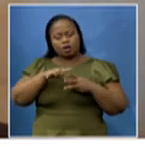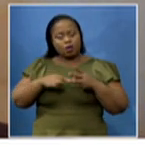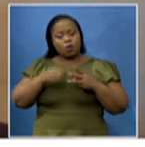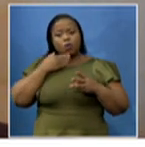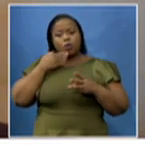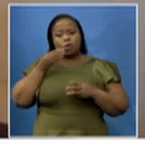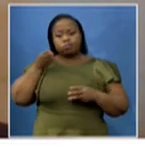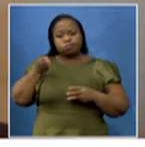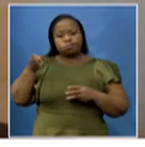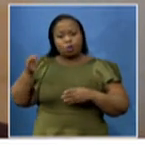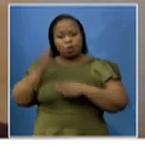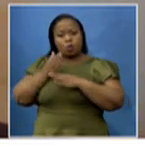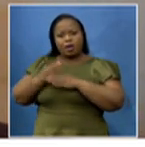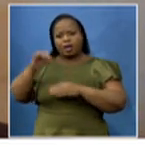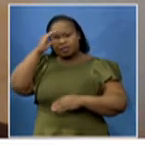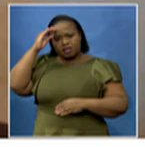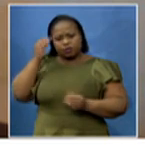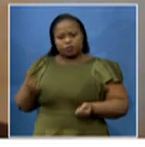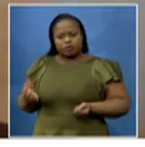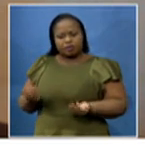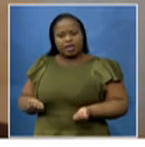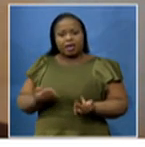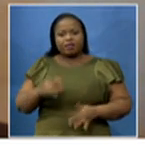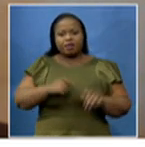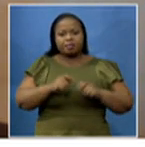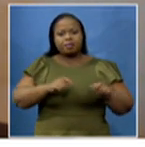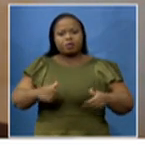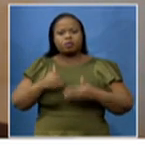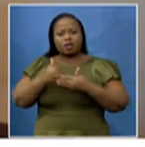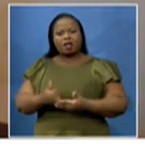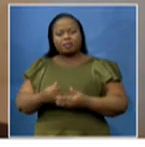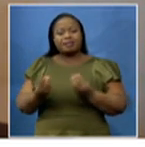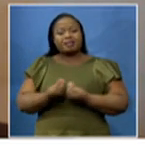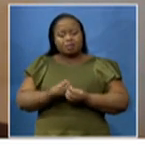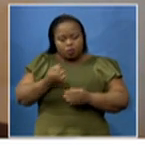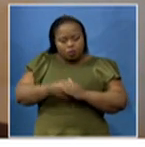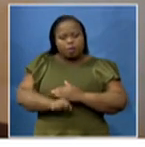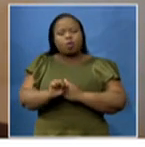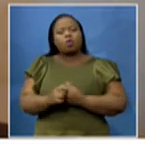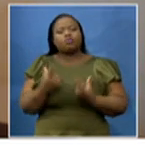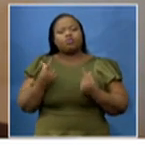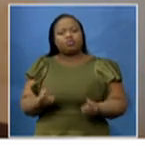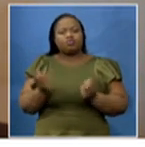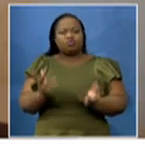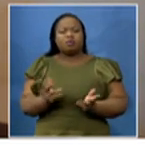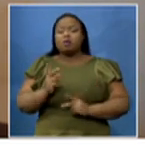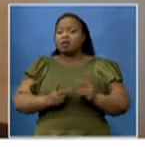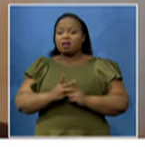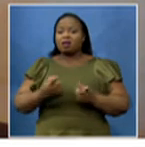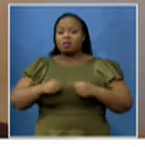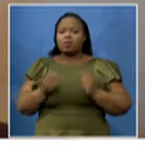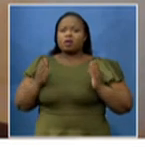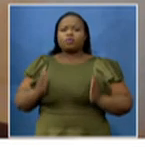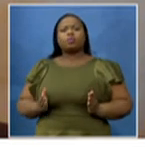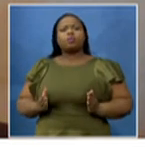towards saving humanity. So for us, it's more of our calling. But, you know, we are human as well. We are anxious because